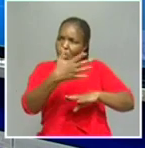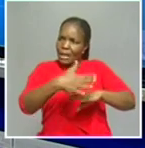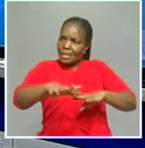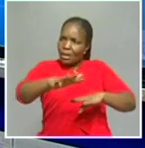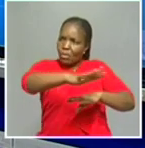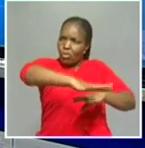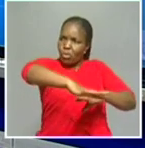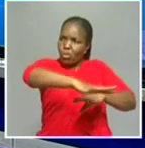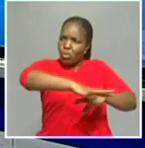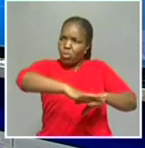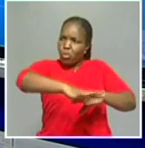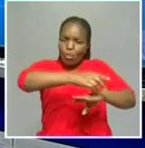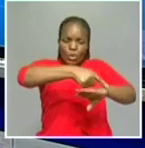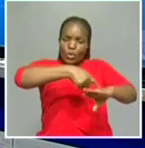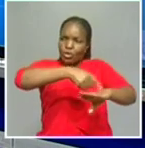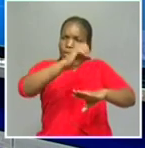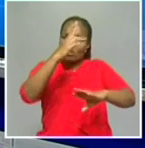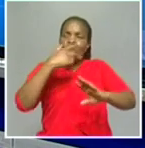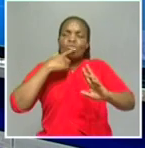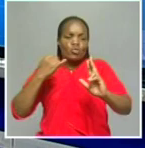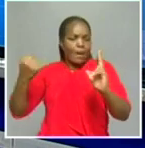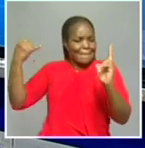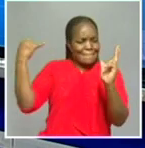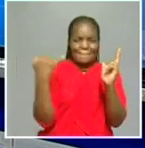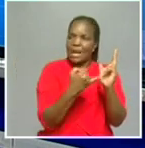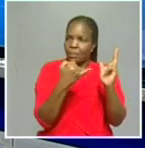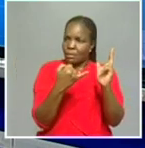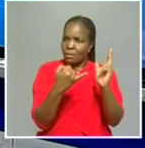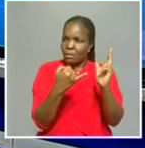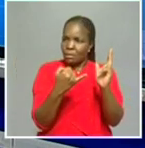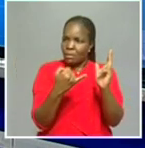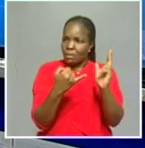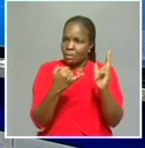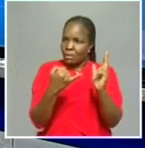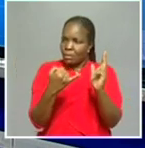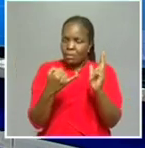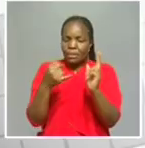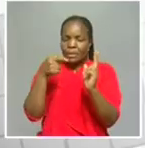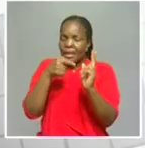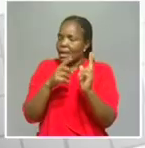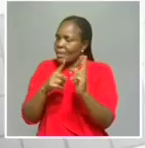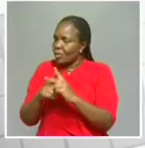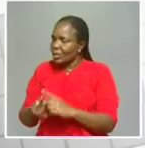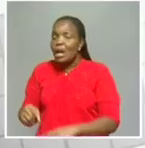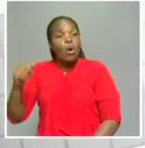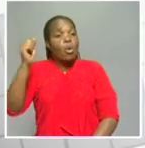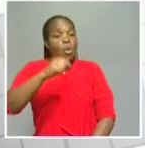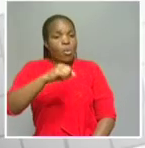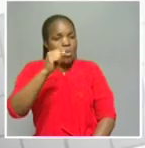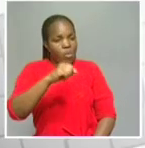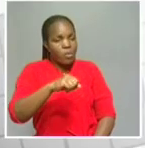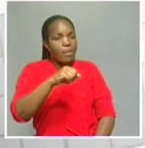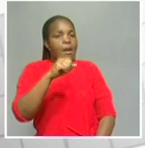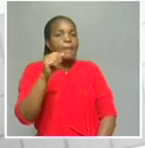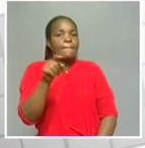area on New Year's Eve. What have you established regarding the stabbing? Yes, I just spoke to the